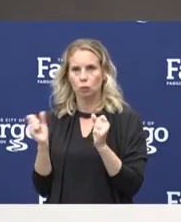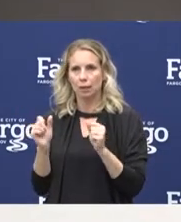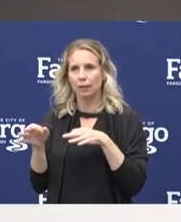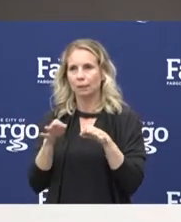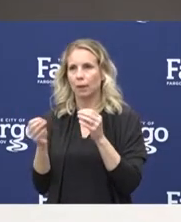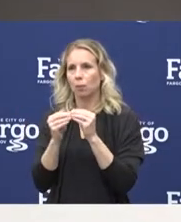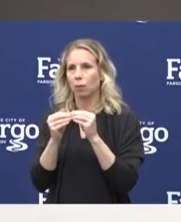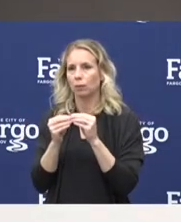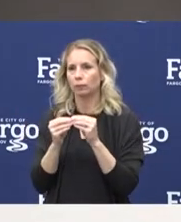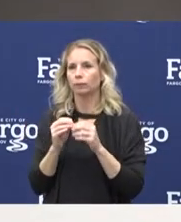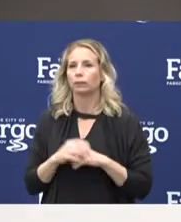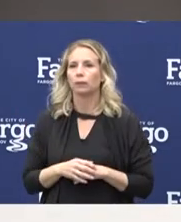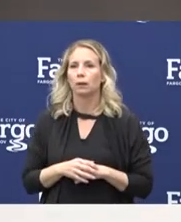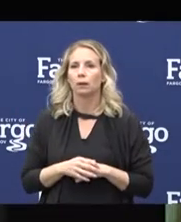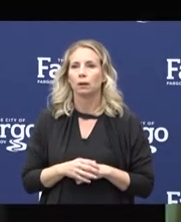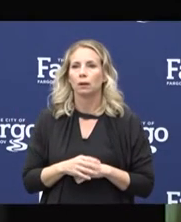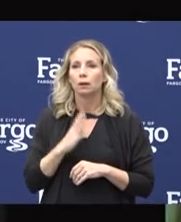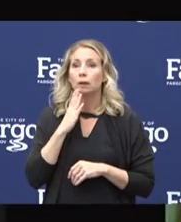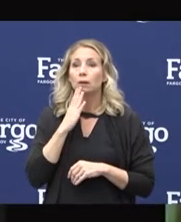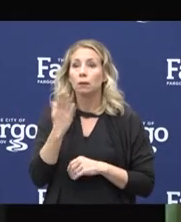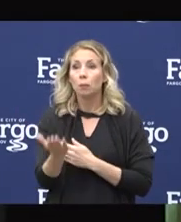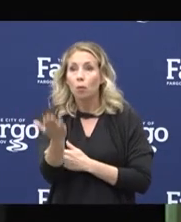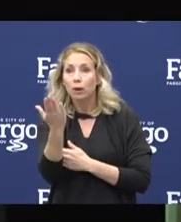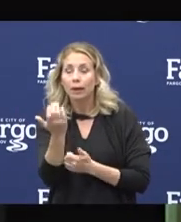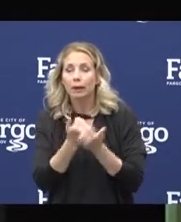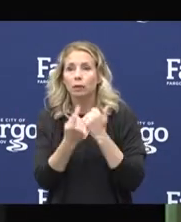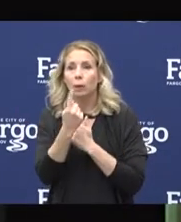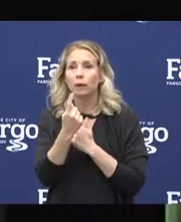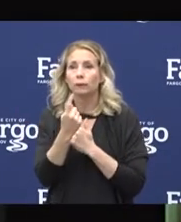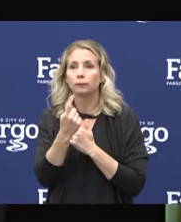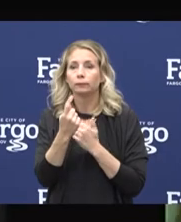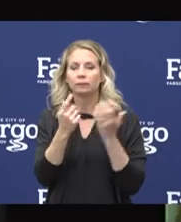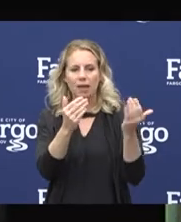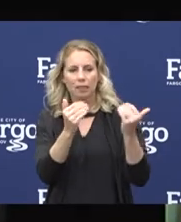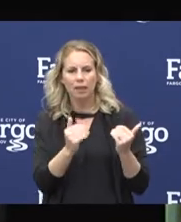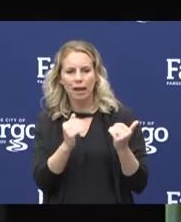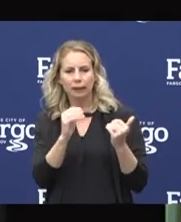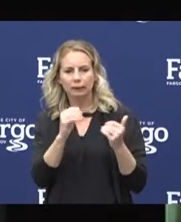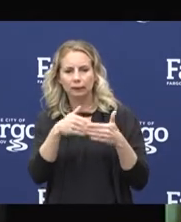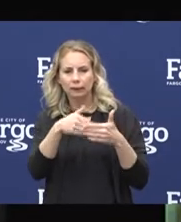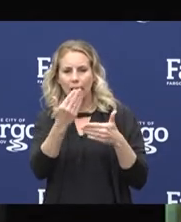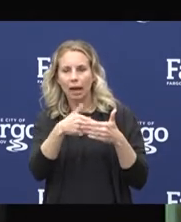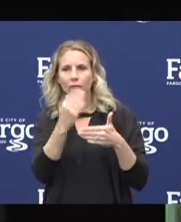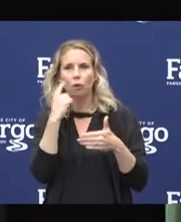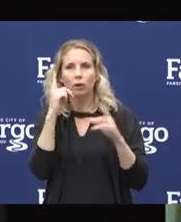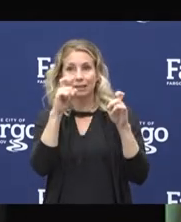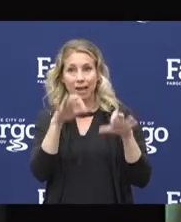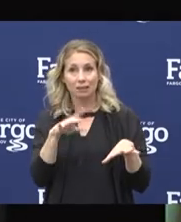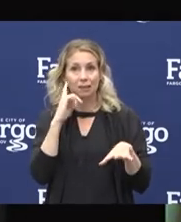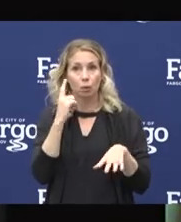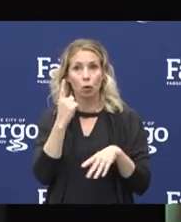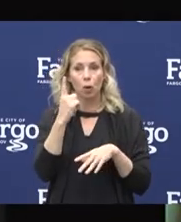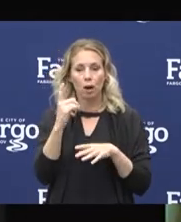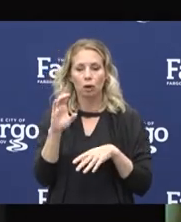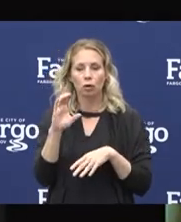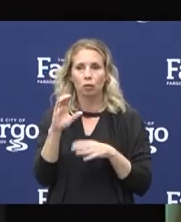Thank you, Mayor. Good morning, everyone. And Ty, if we can go to the next slide on testing per 100,000 population.